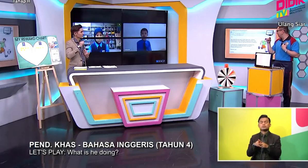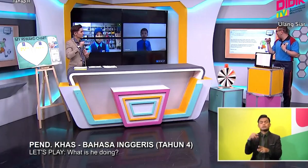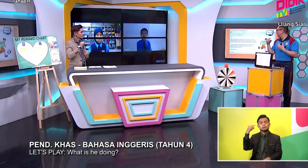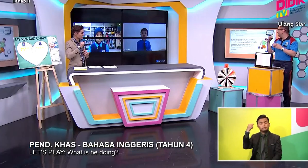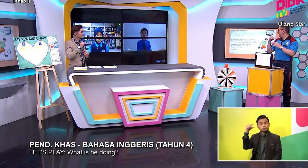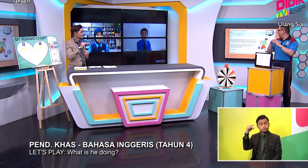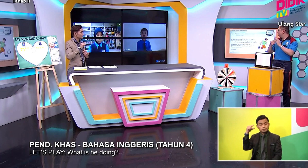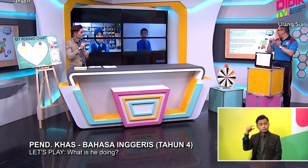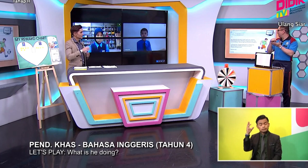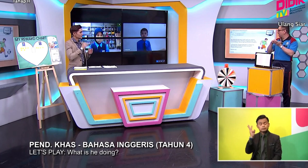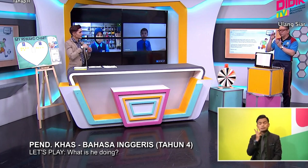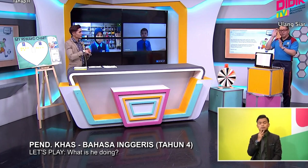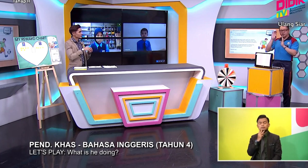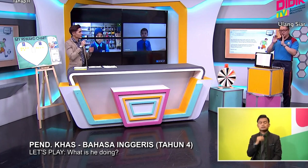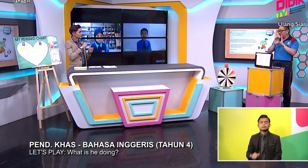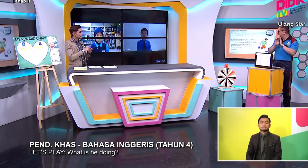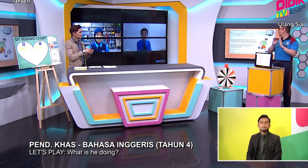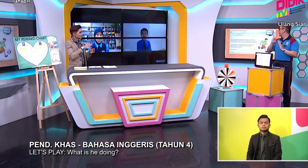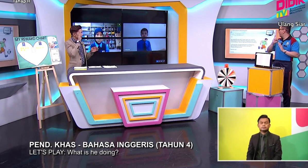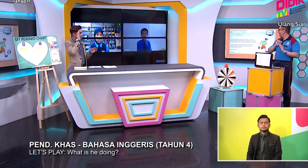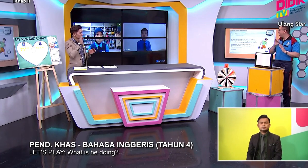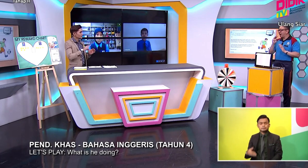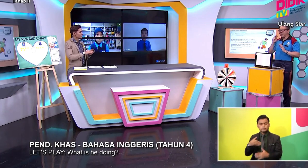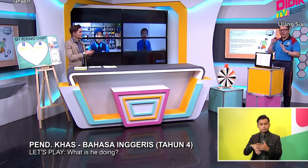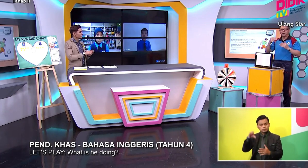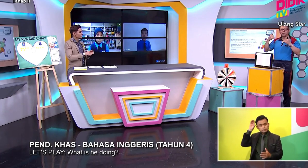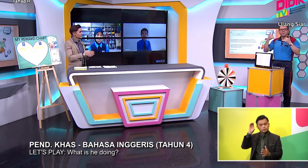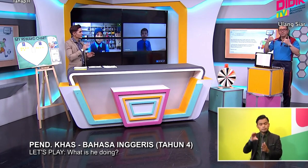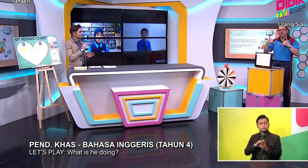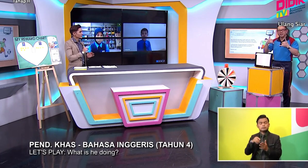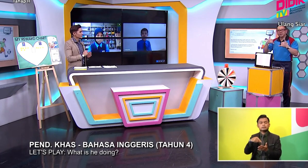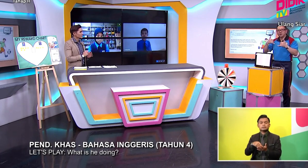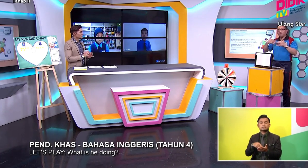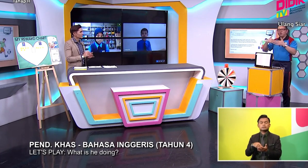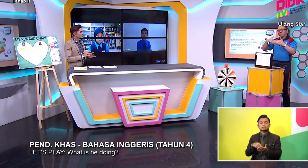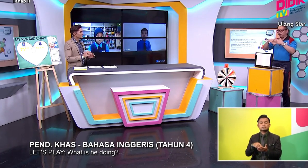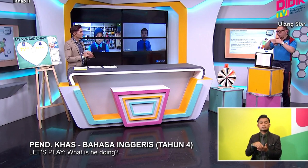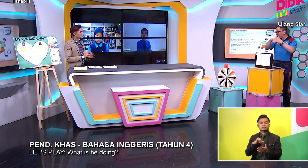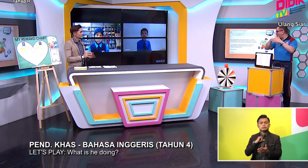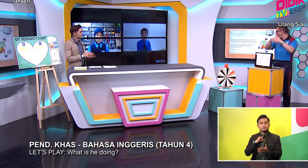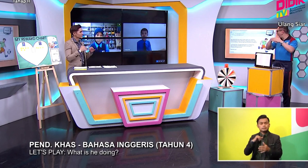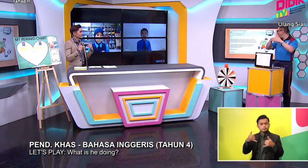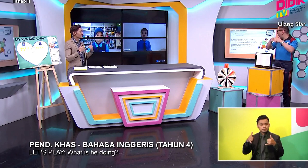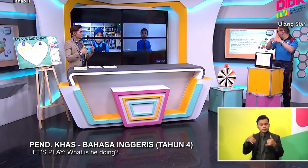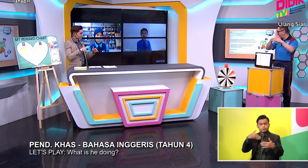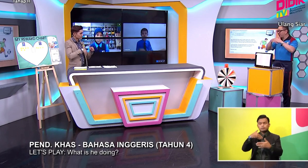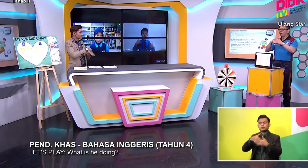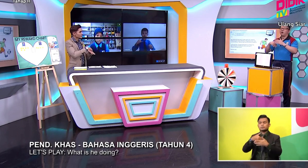In This picture I Am Playing Football